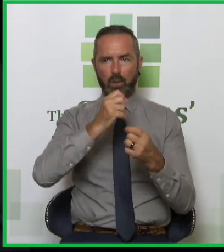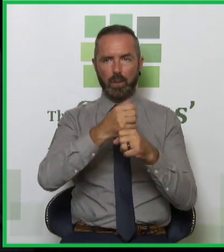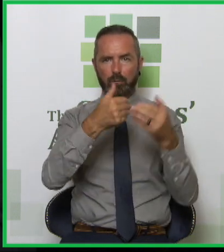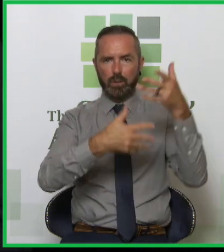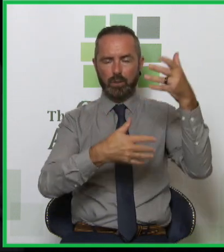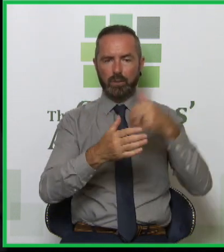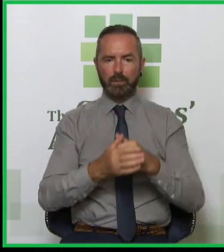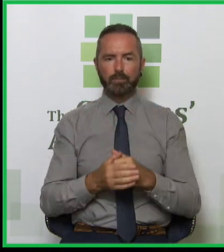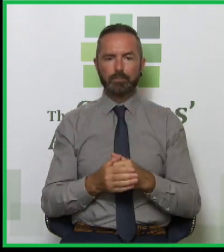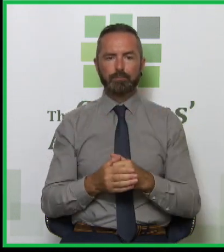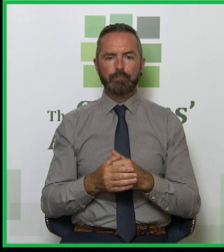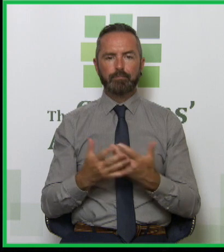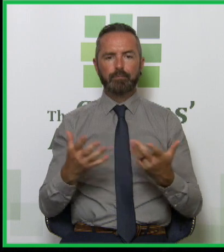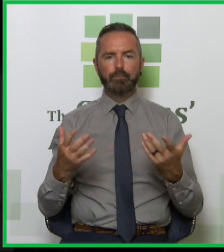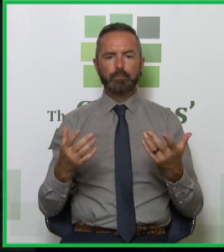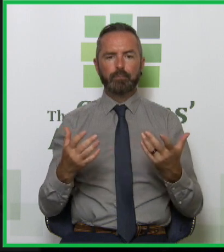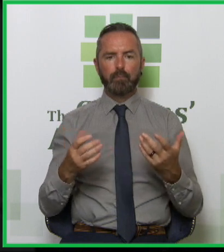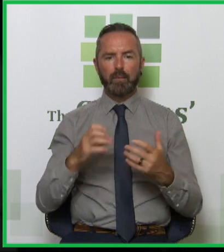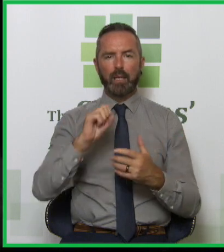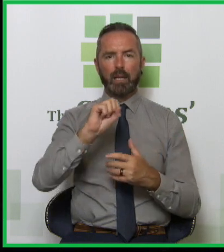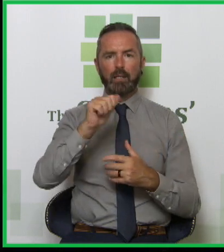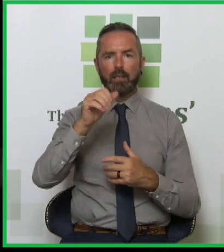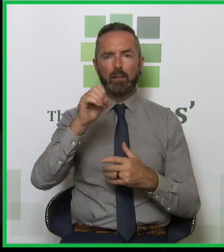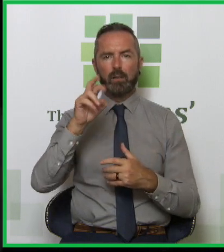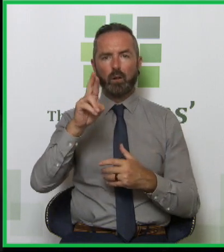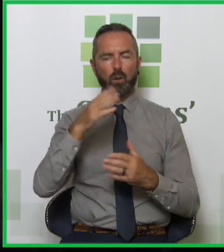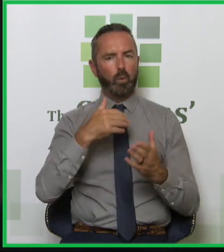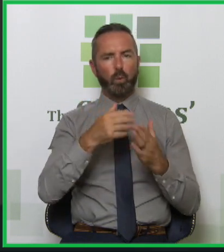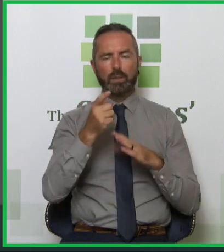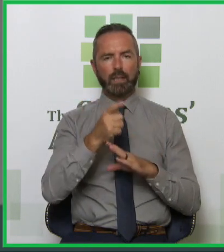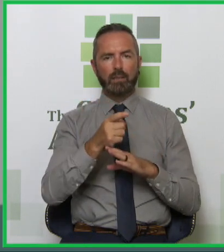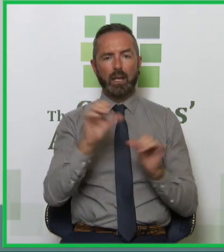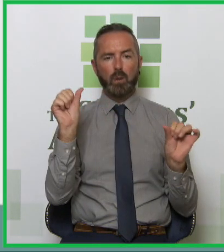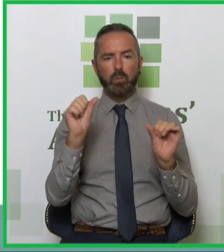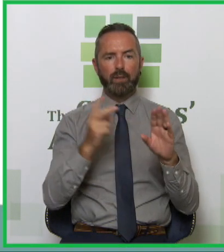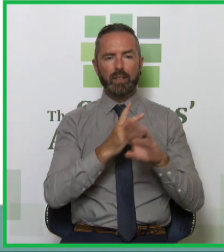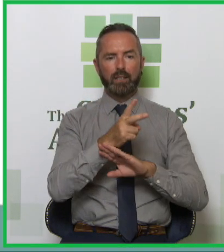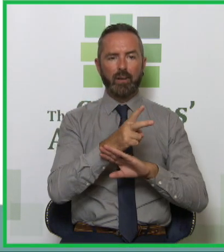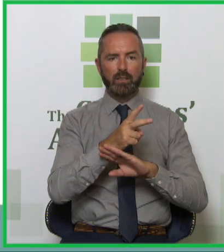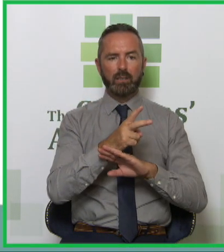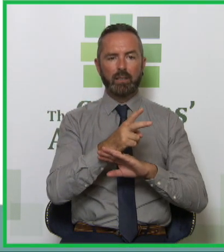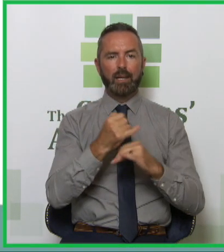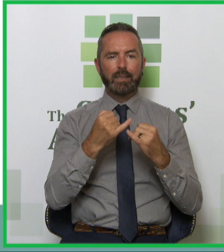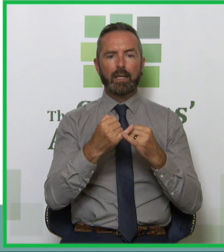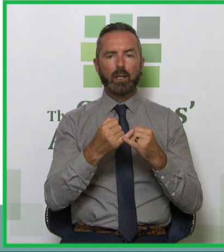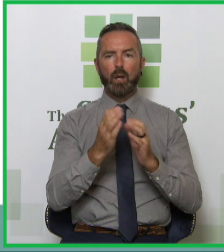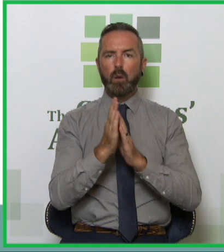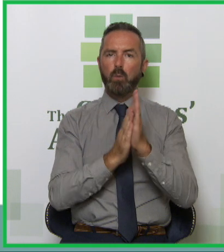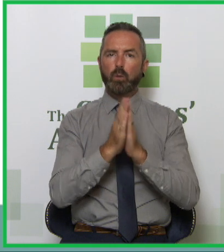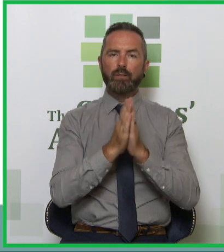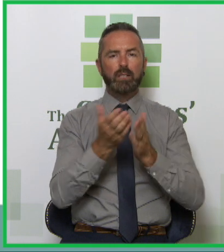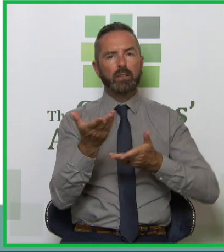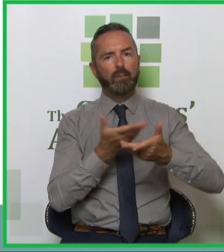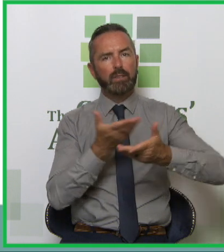So what's a brief intervention? SARE. What is SARE? A brief intervention is a motivational conversation. It's a very short motivational